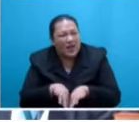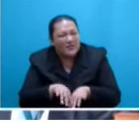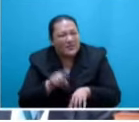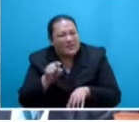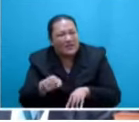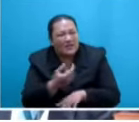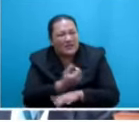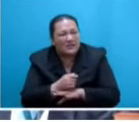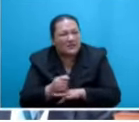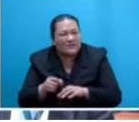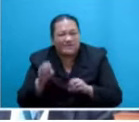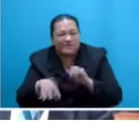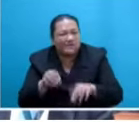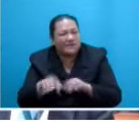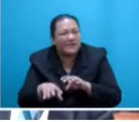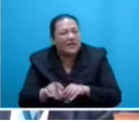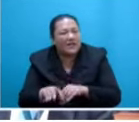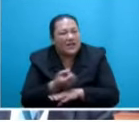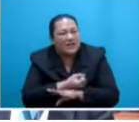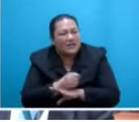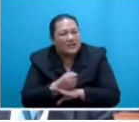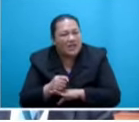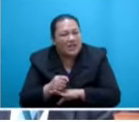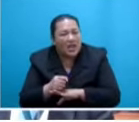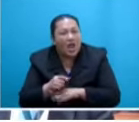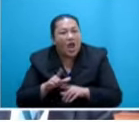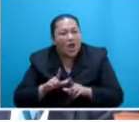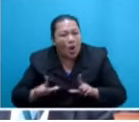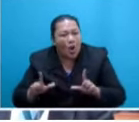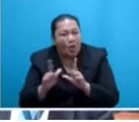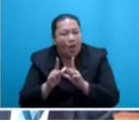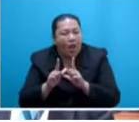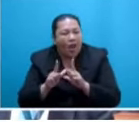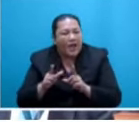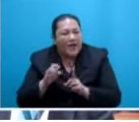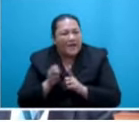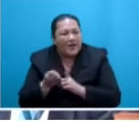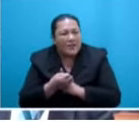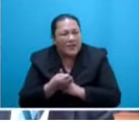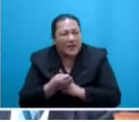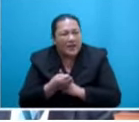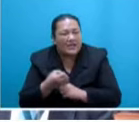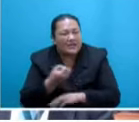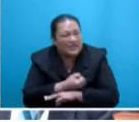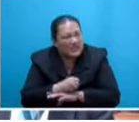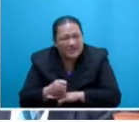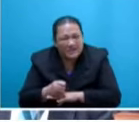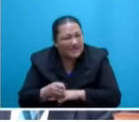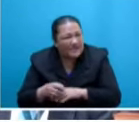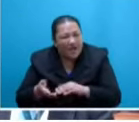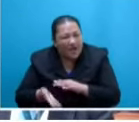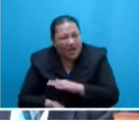and objects. Threatening marine life and local environment. Seabed mining and damages and